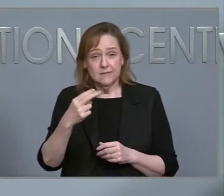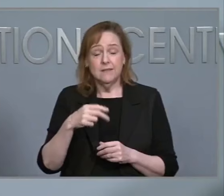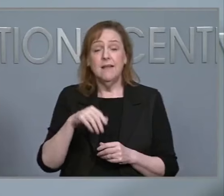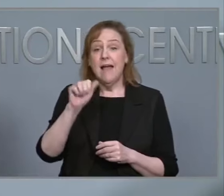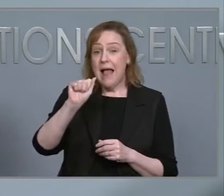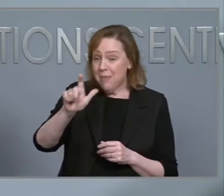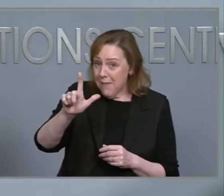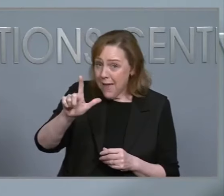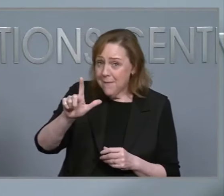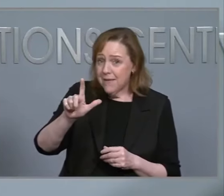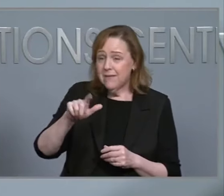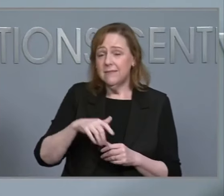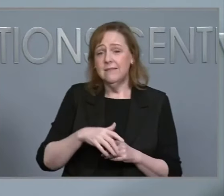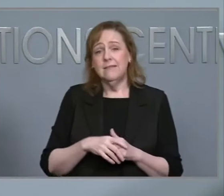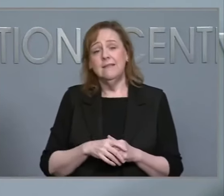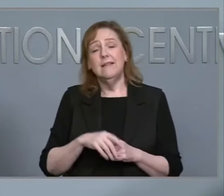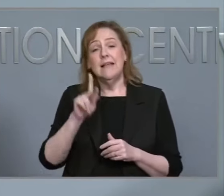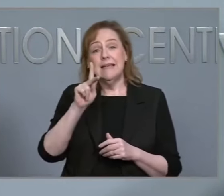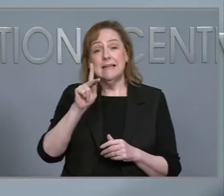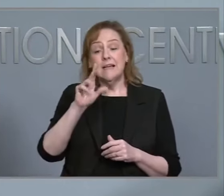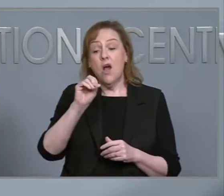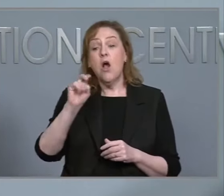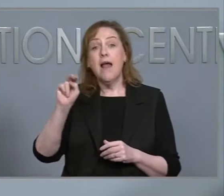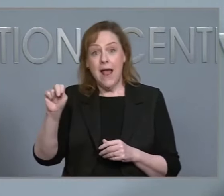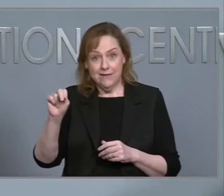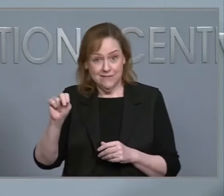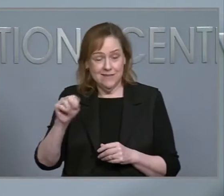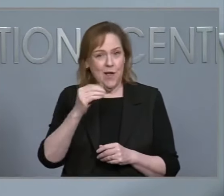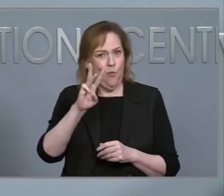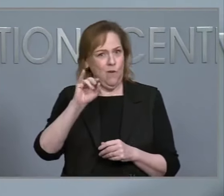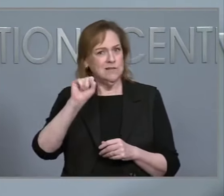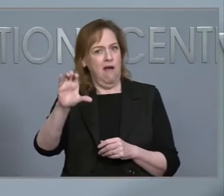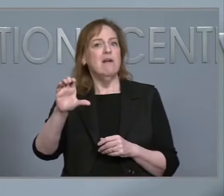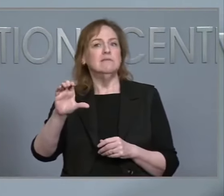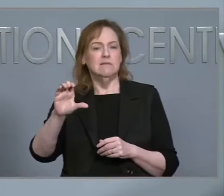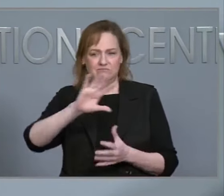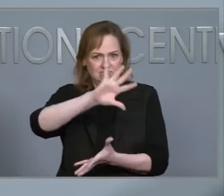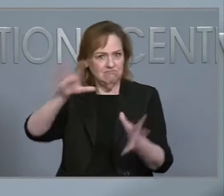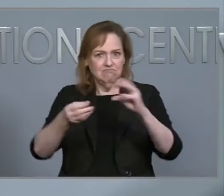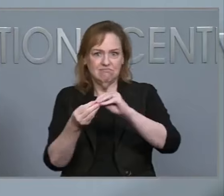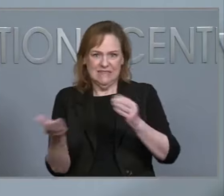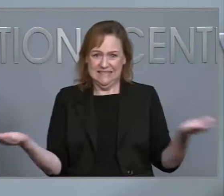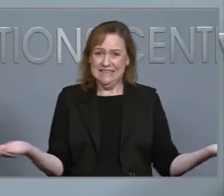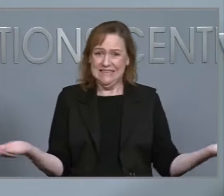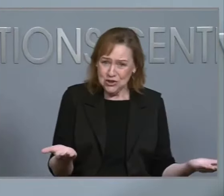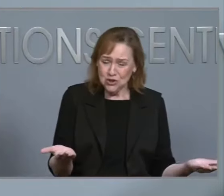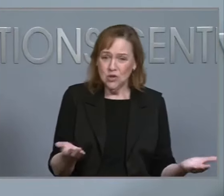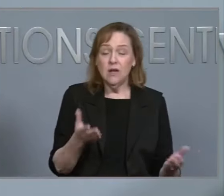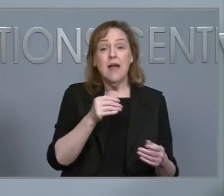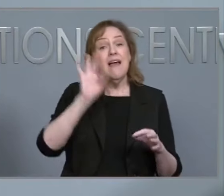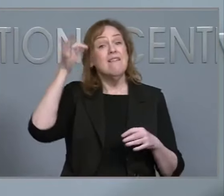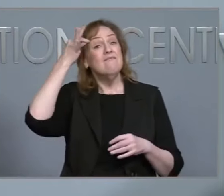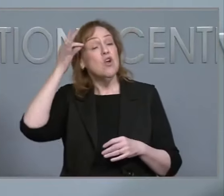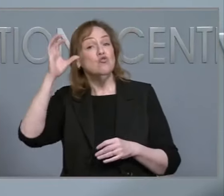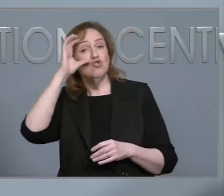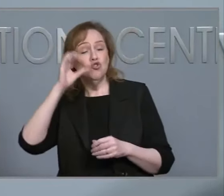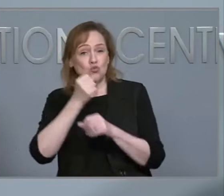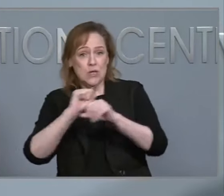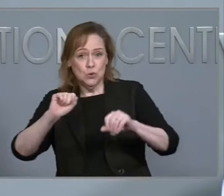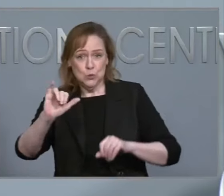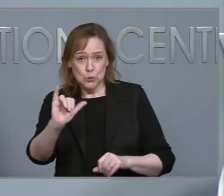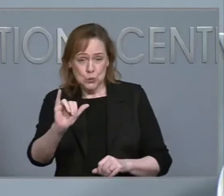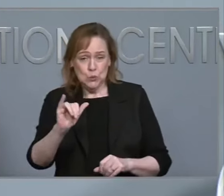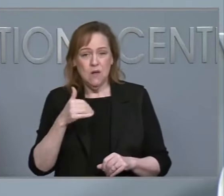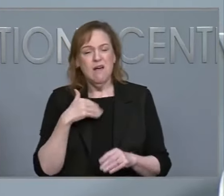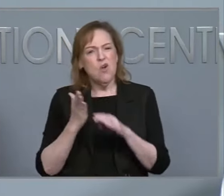Alabama, Connecticut, and Wisconsin, as well as federal search and rescue assets. We have